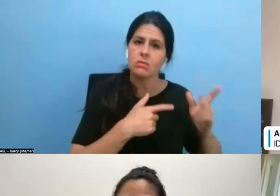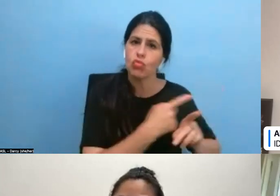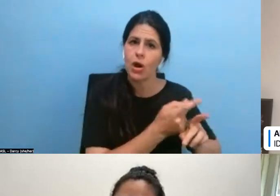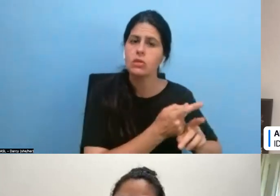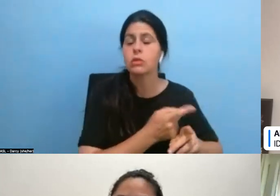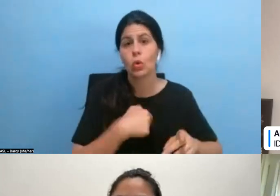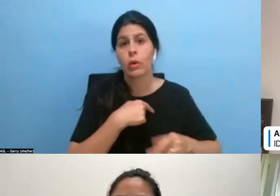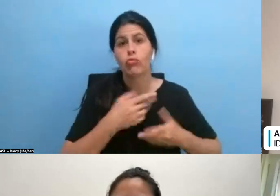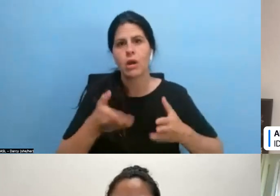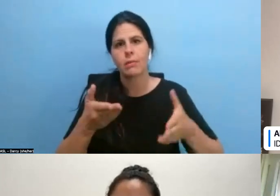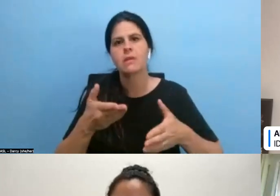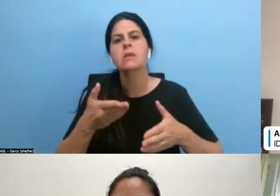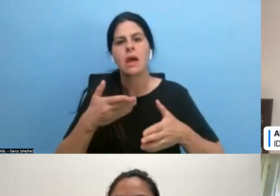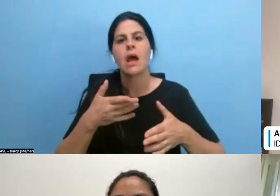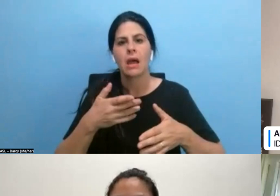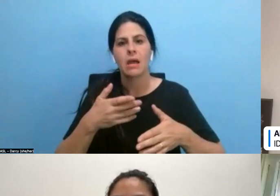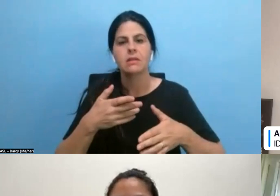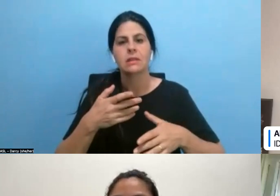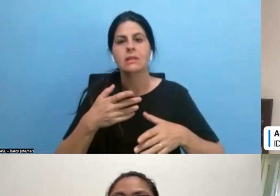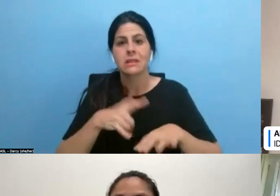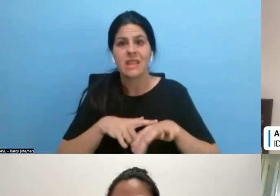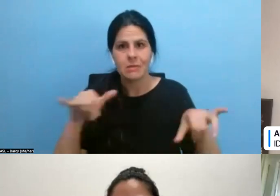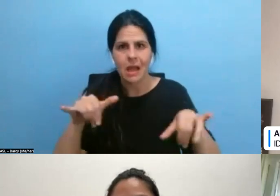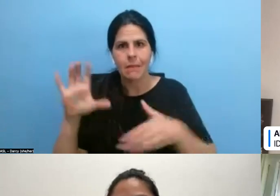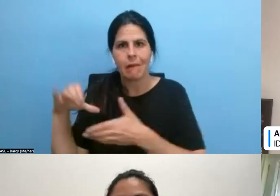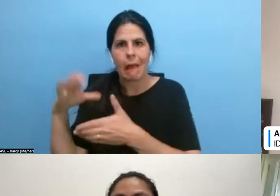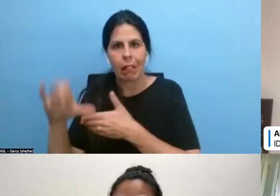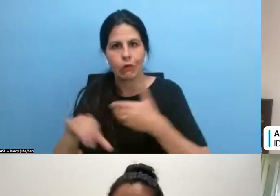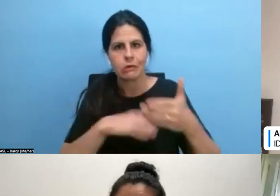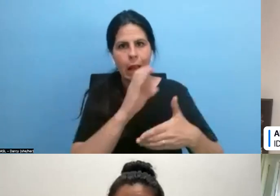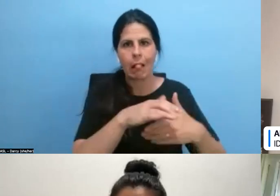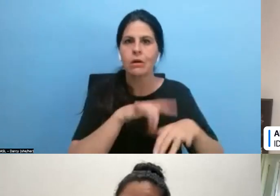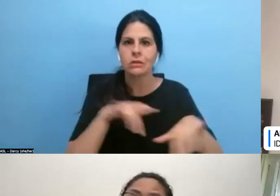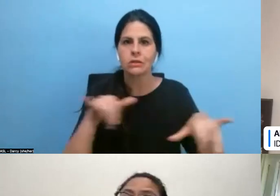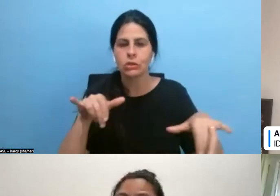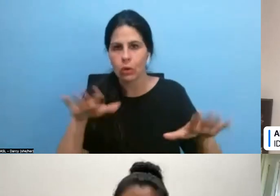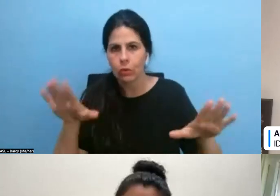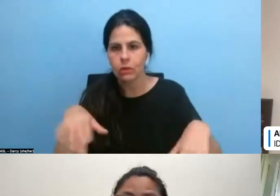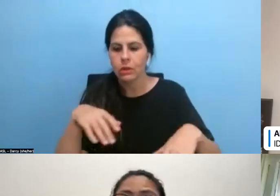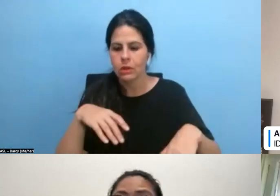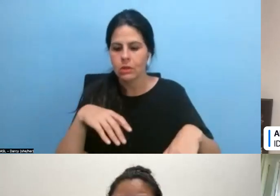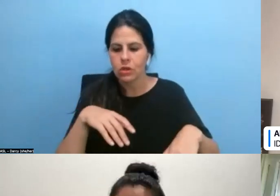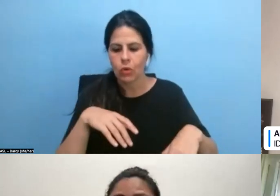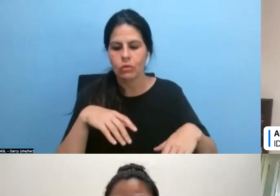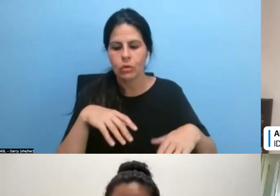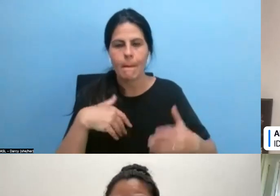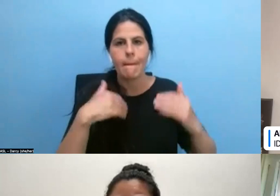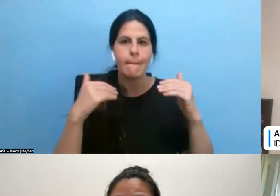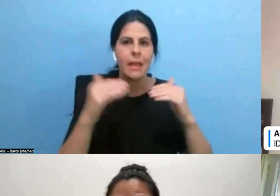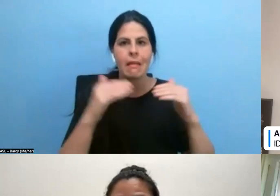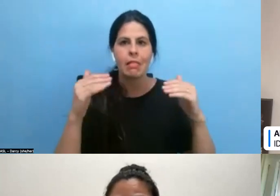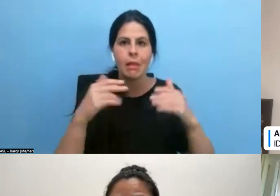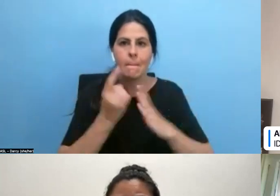simultaneous calendars so that you're not meeting moments where you're both inactive production and then also actively